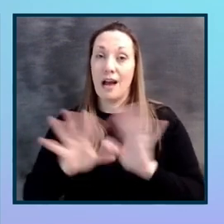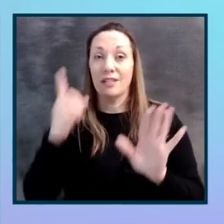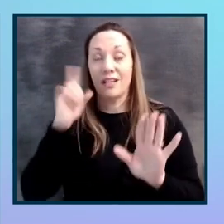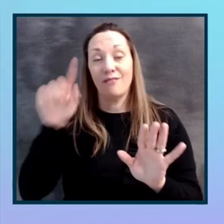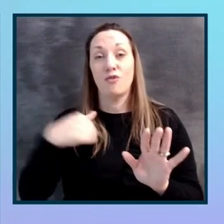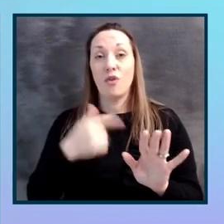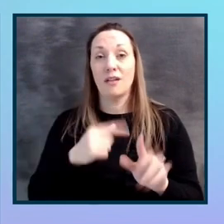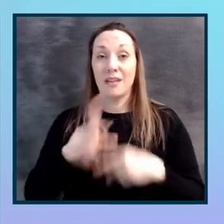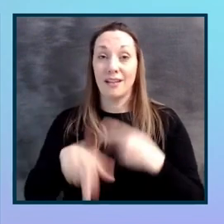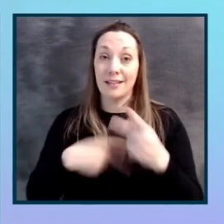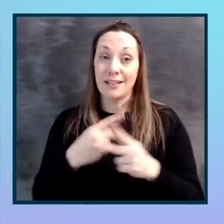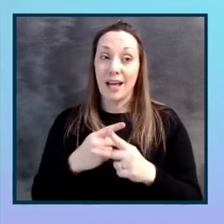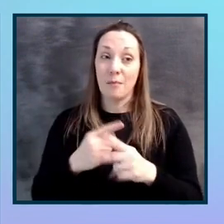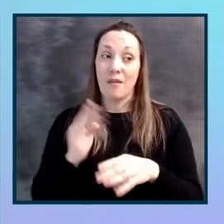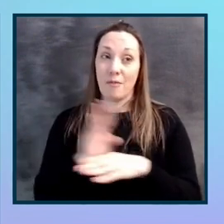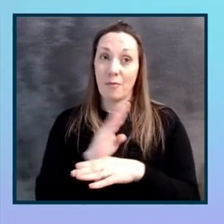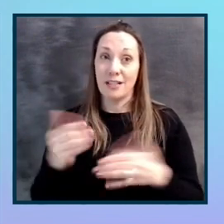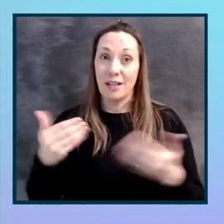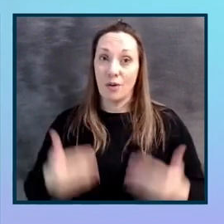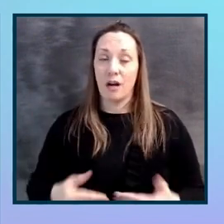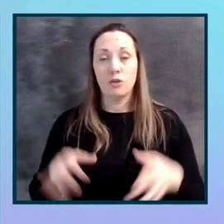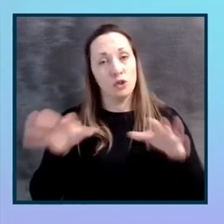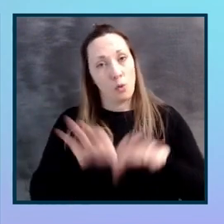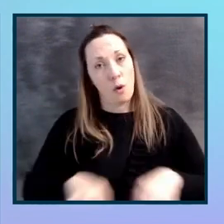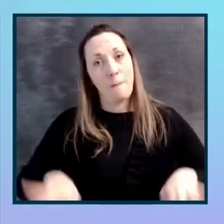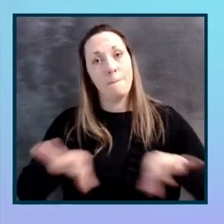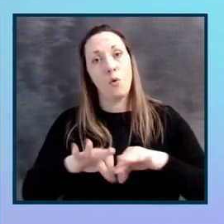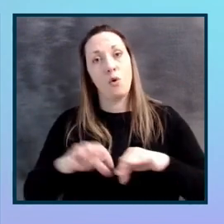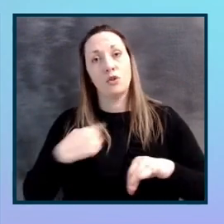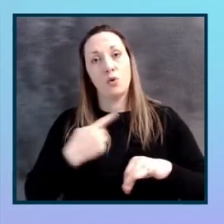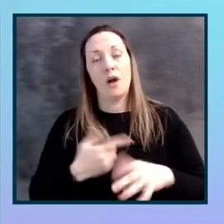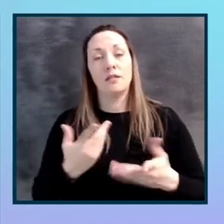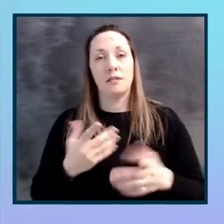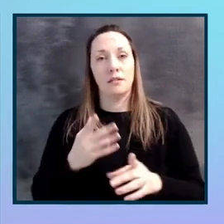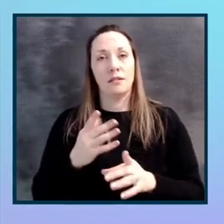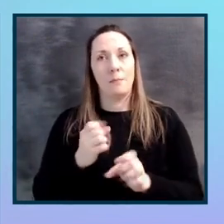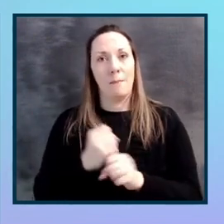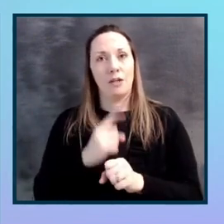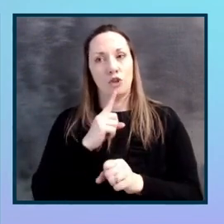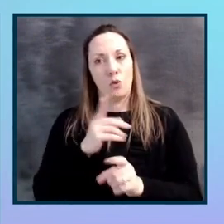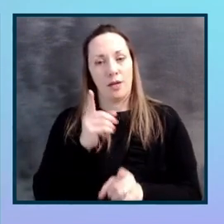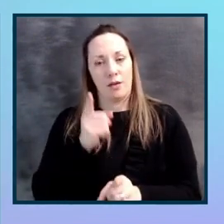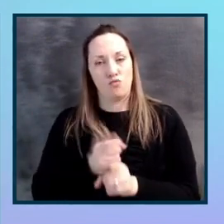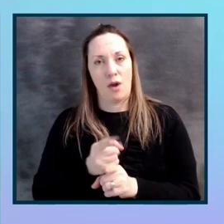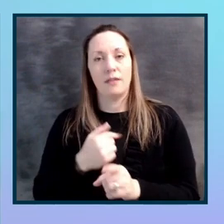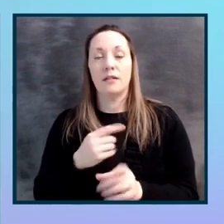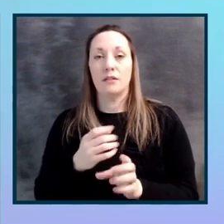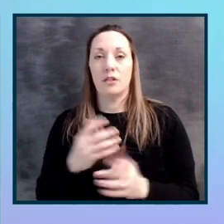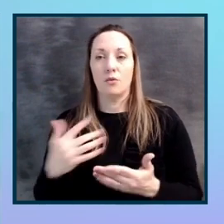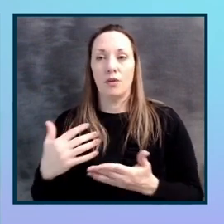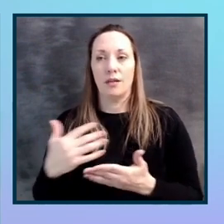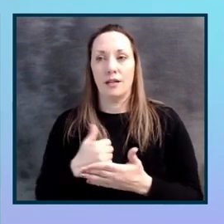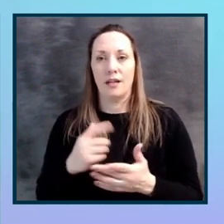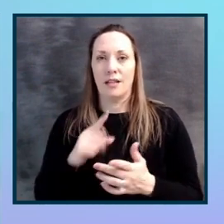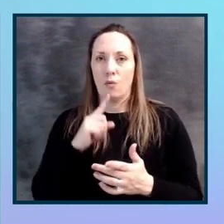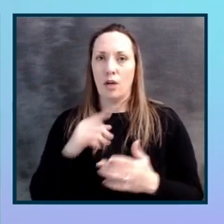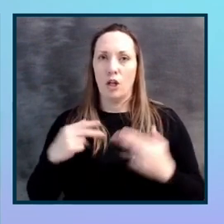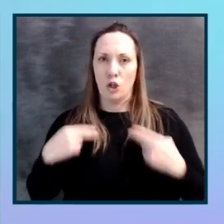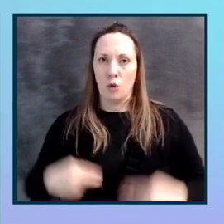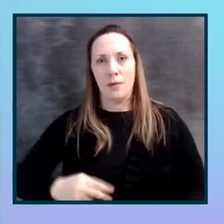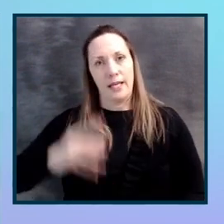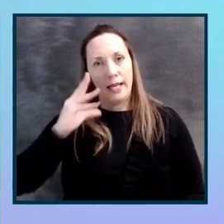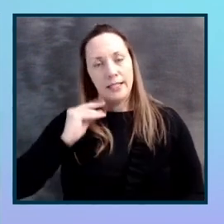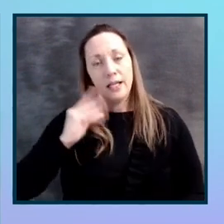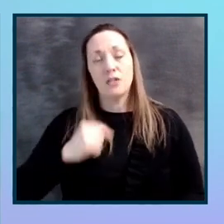type of business that we are, this is so important to us to get right and so important so that we can gain all of that real human insight. So